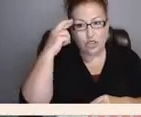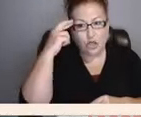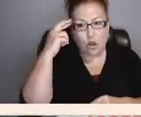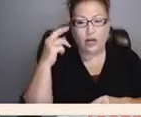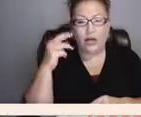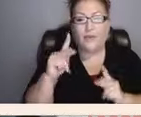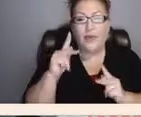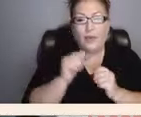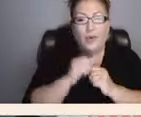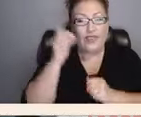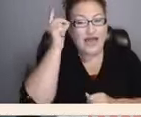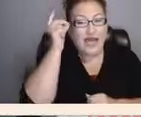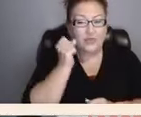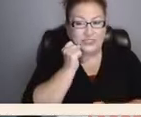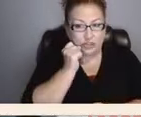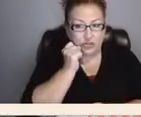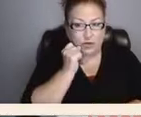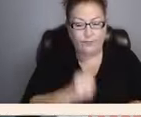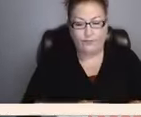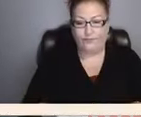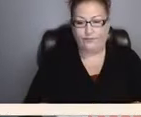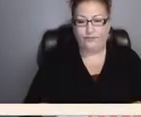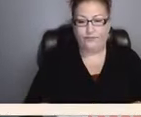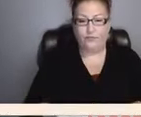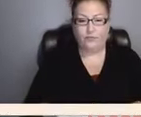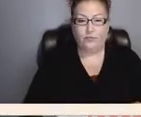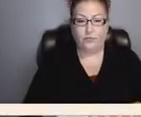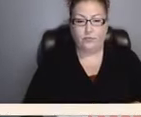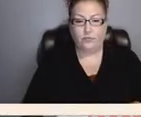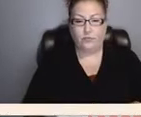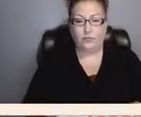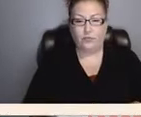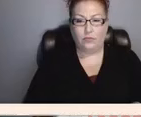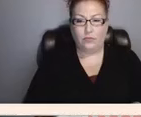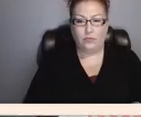moving on